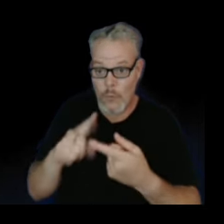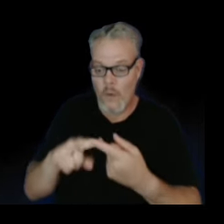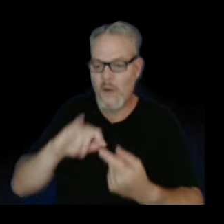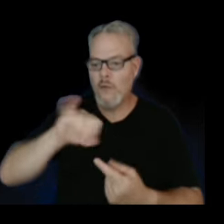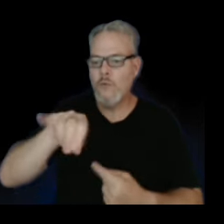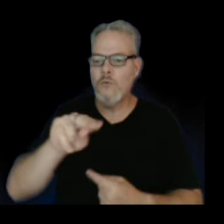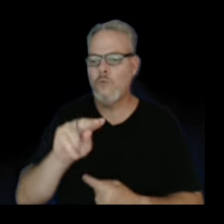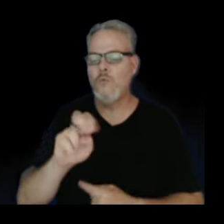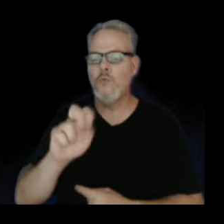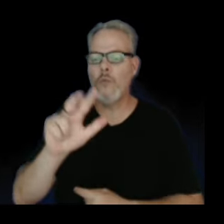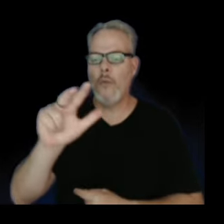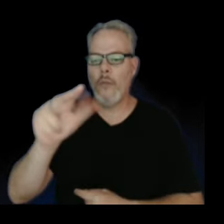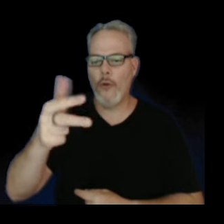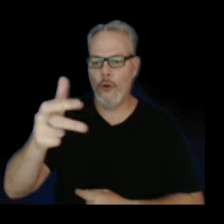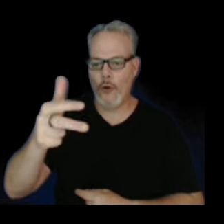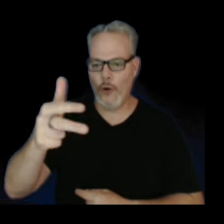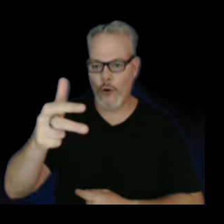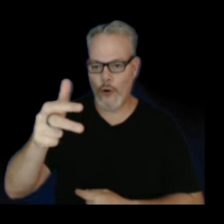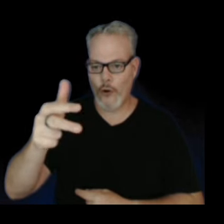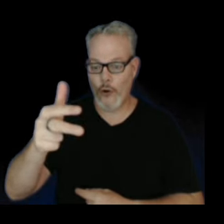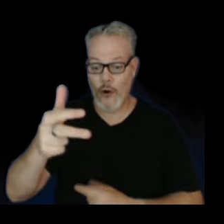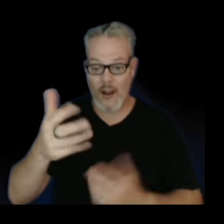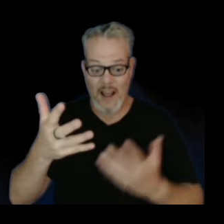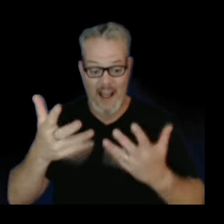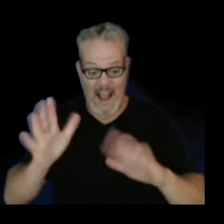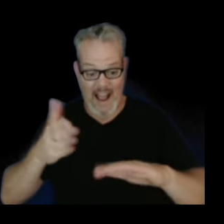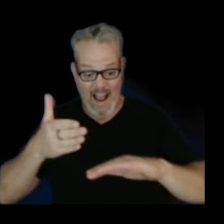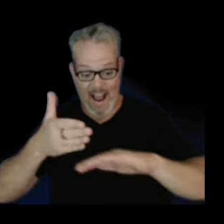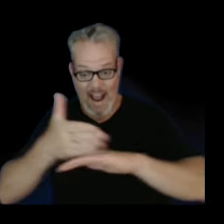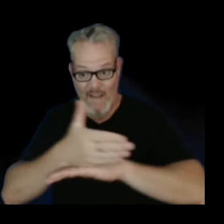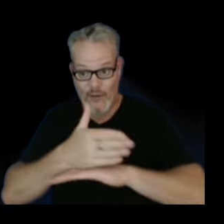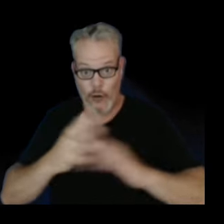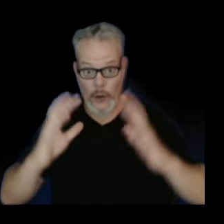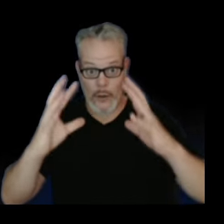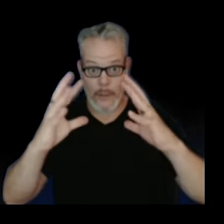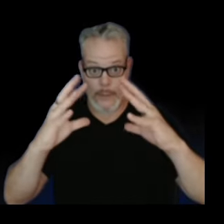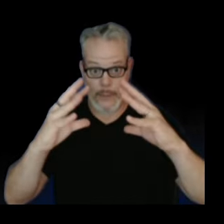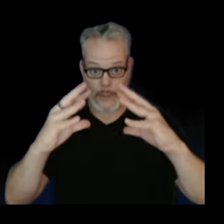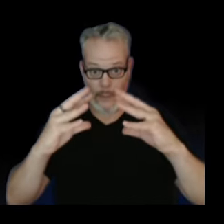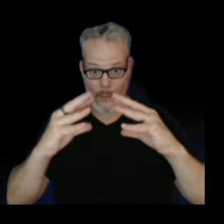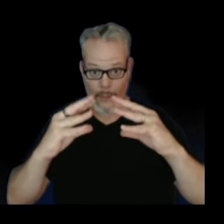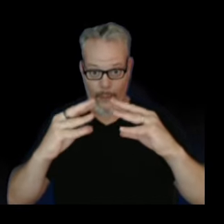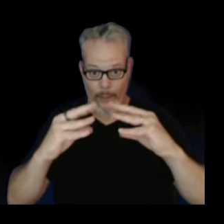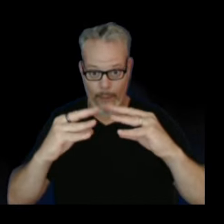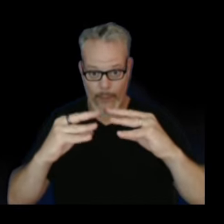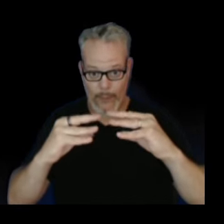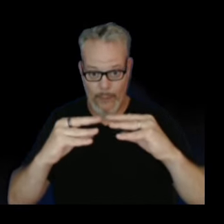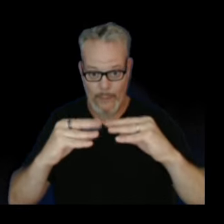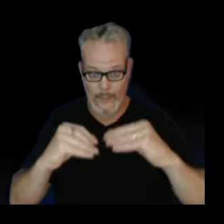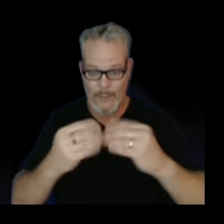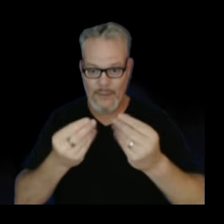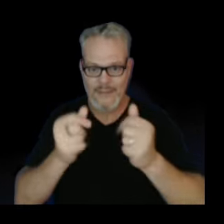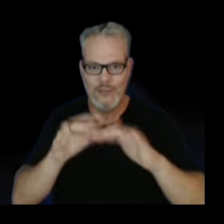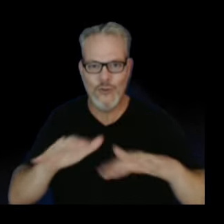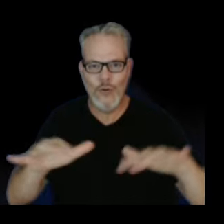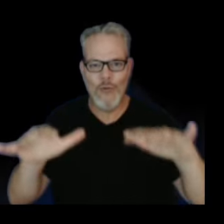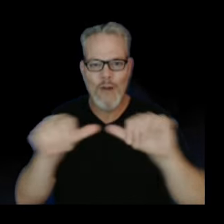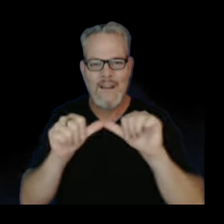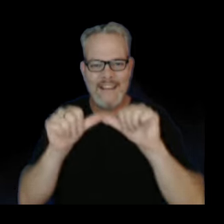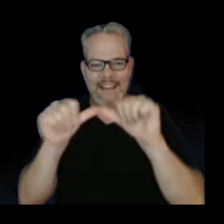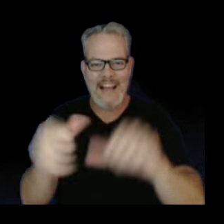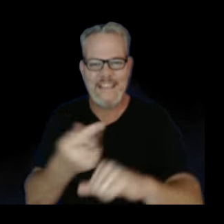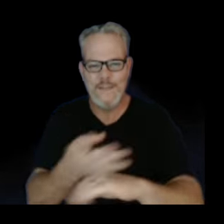And following eruption, we had a big deflation of the ground that lasted only a couple of days before inflation